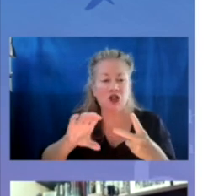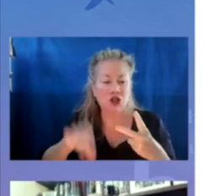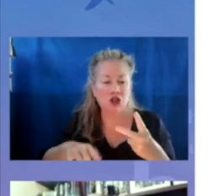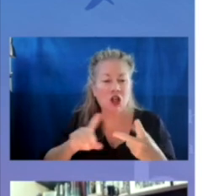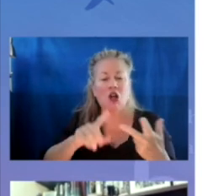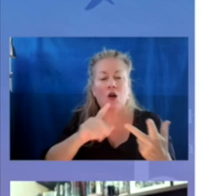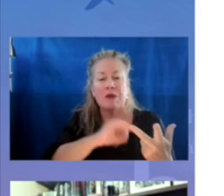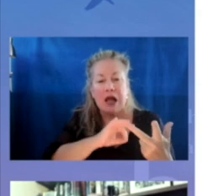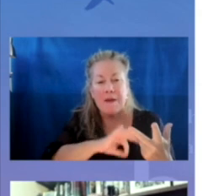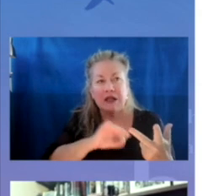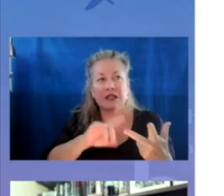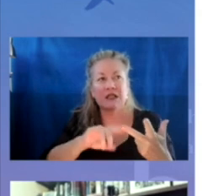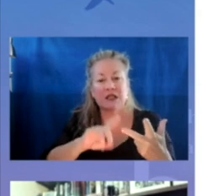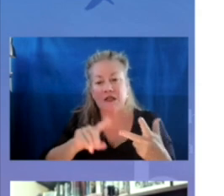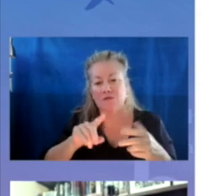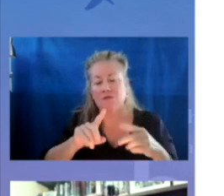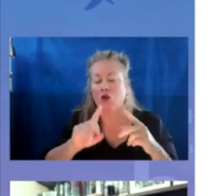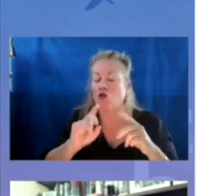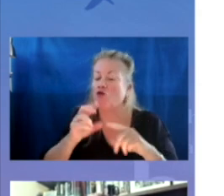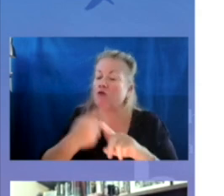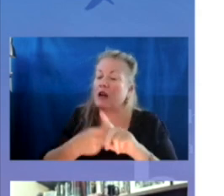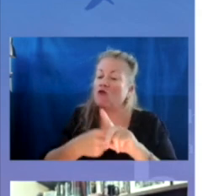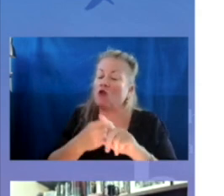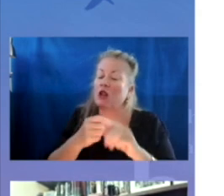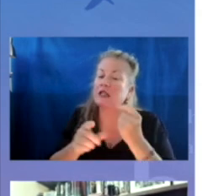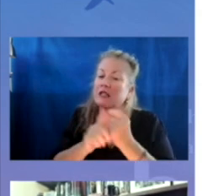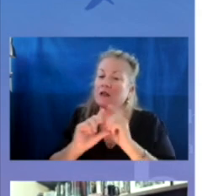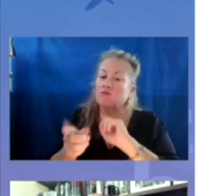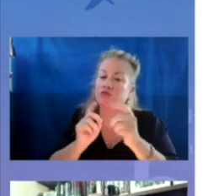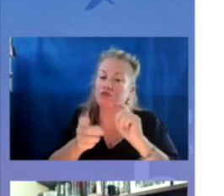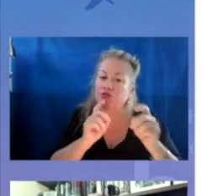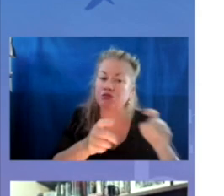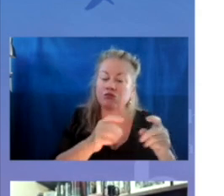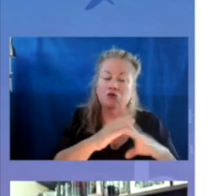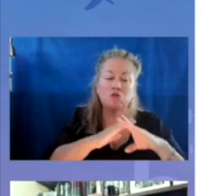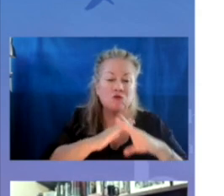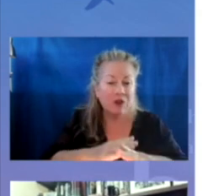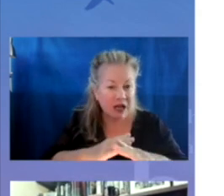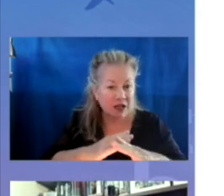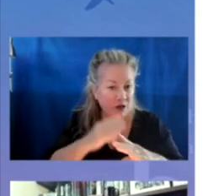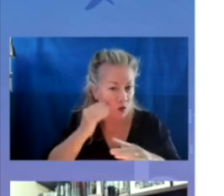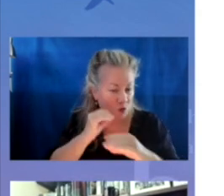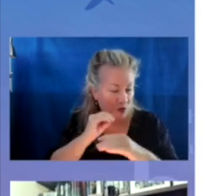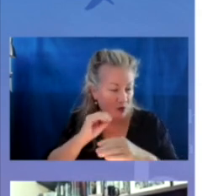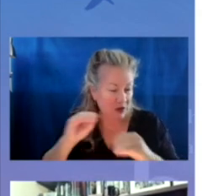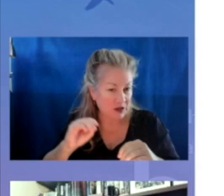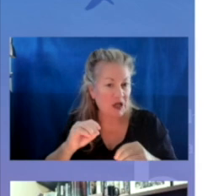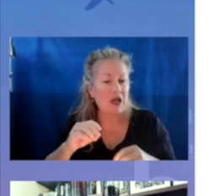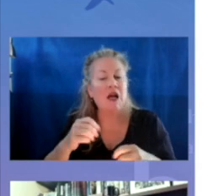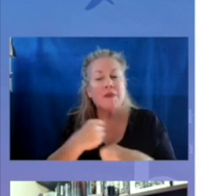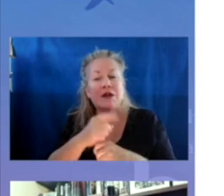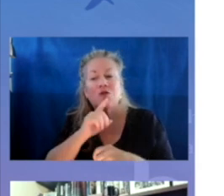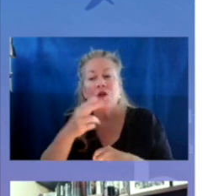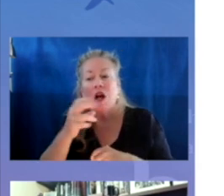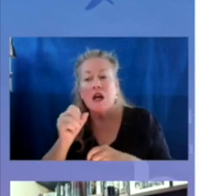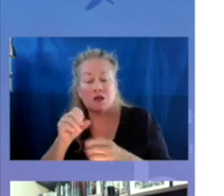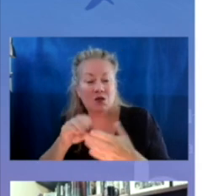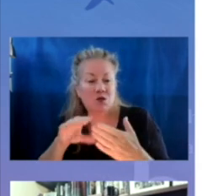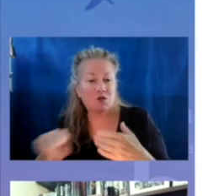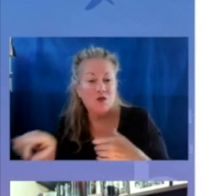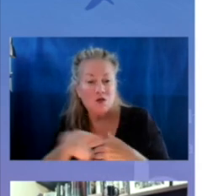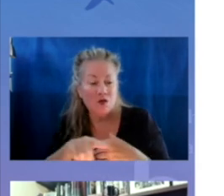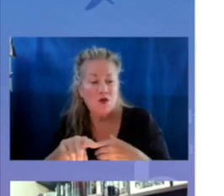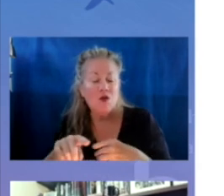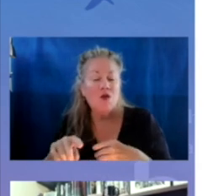Chicago and Minneapolis, distributing rental assistance through schools to prevent homelessness, and ensuring that our high school students and ensuring